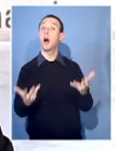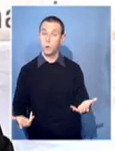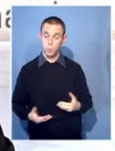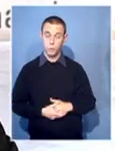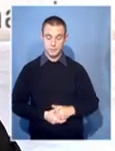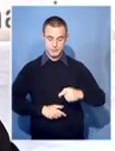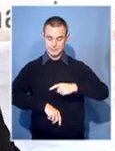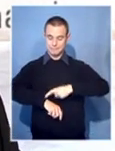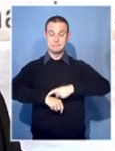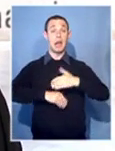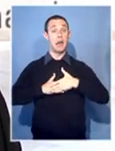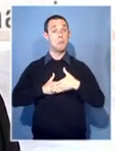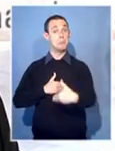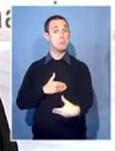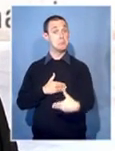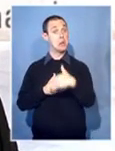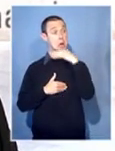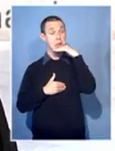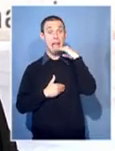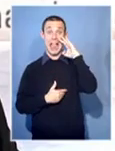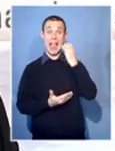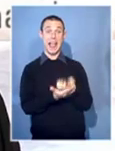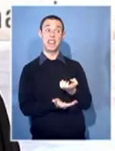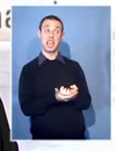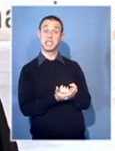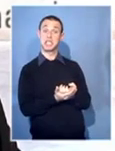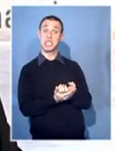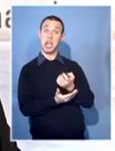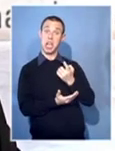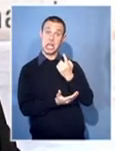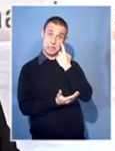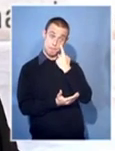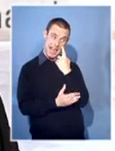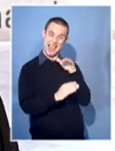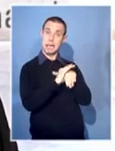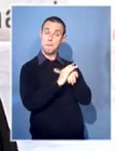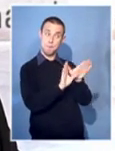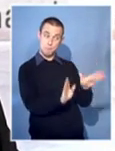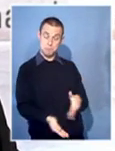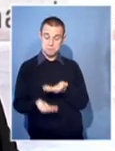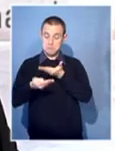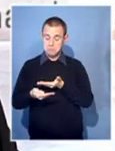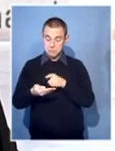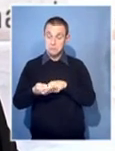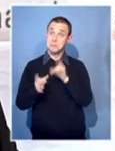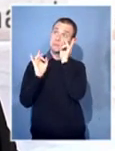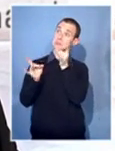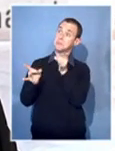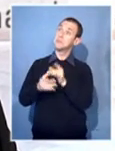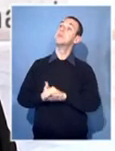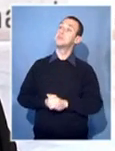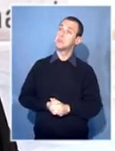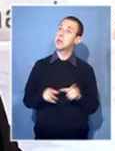given the spy tapes and the judgment, I will look at the judgment,